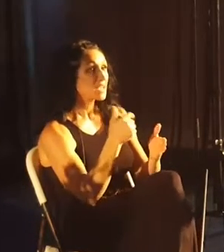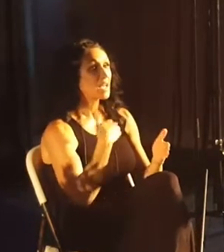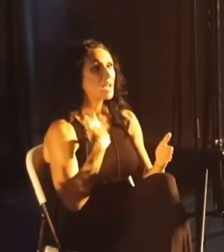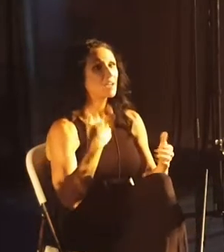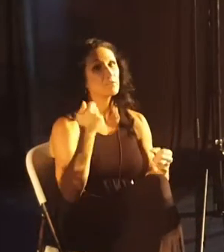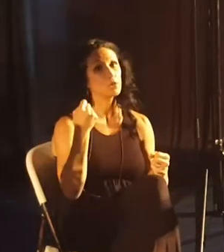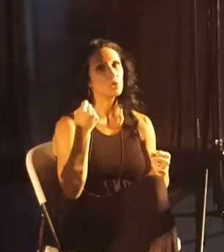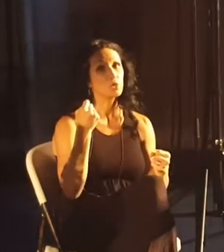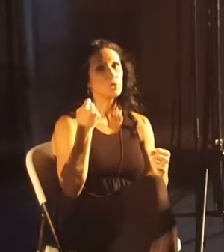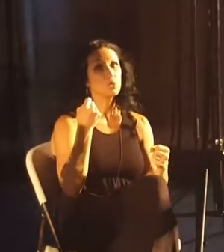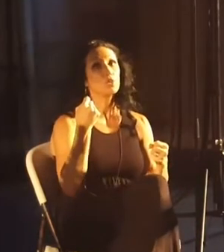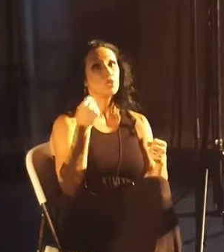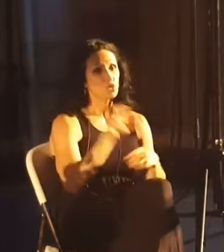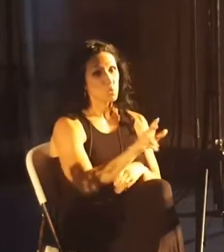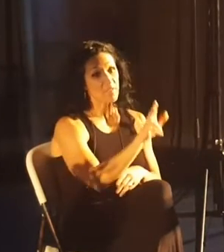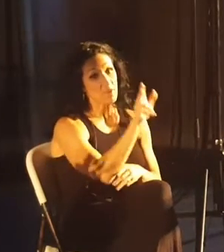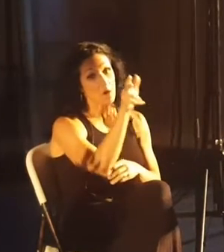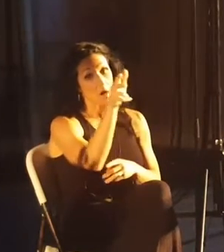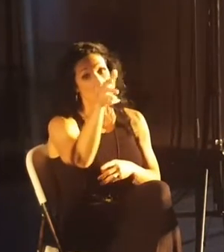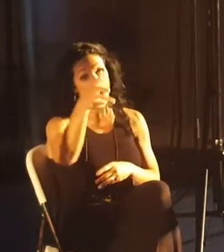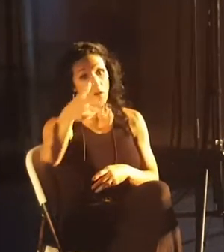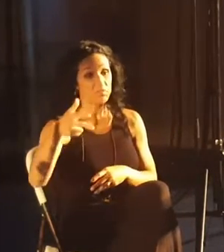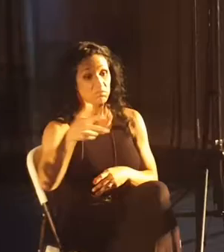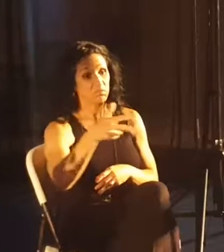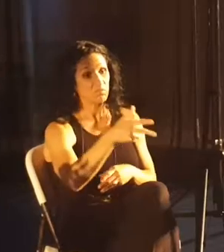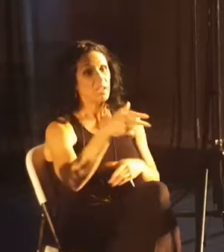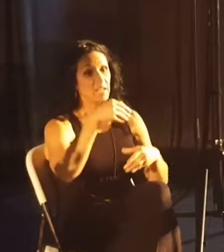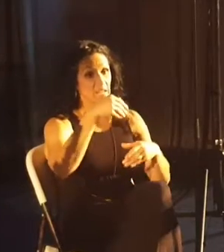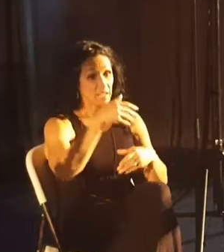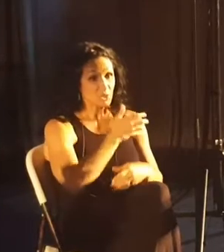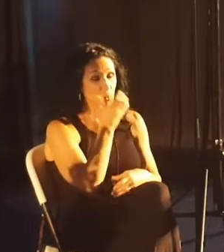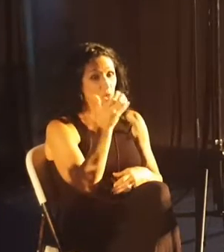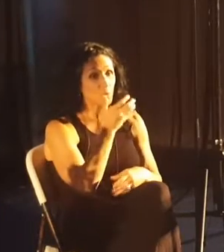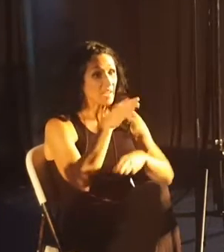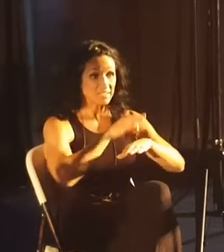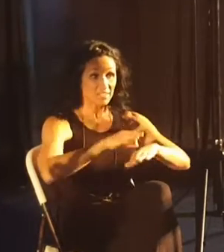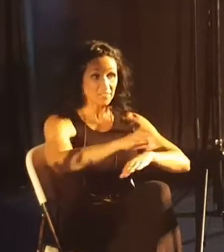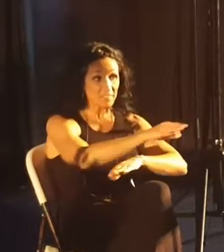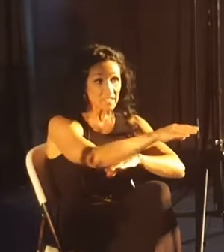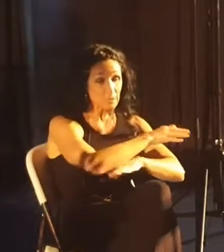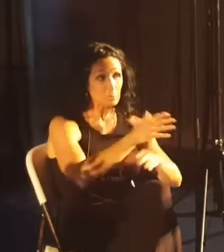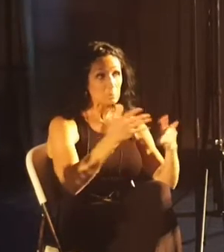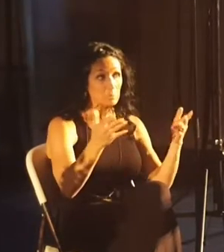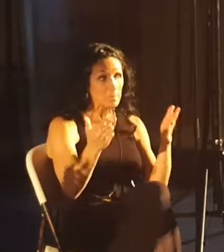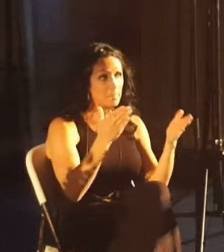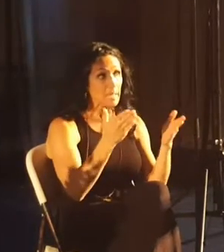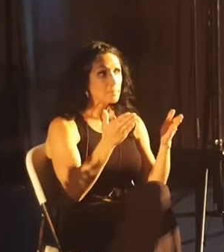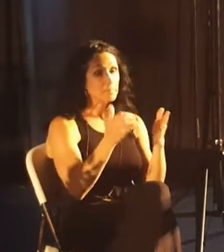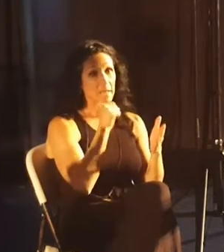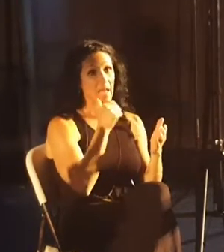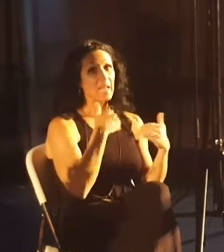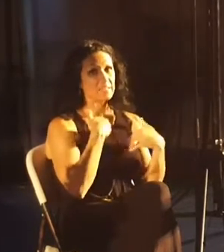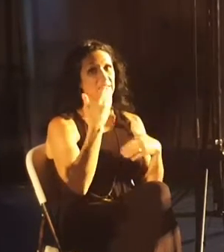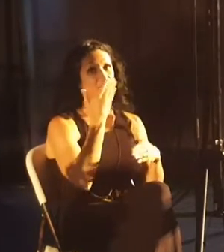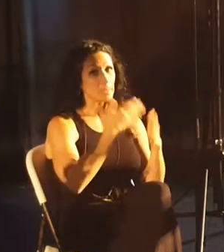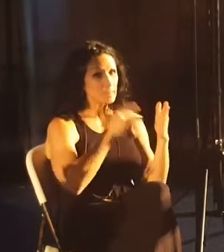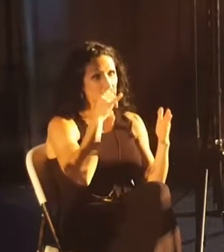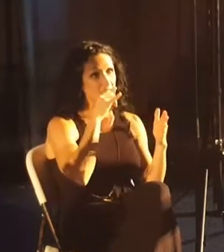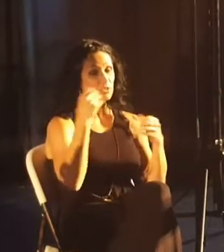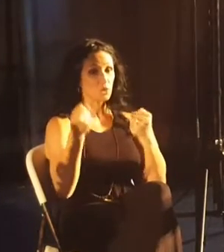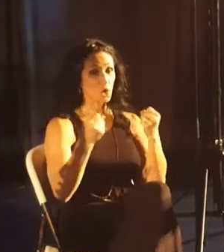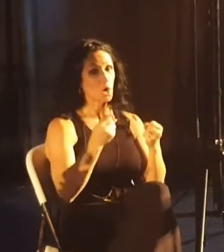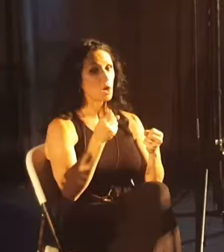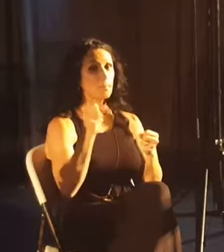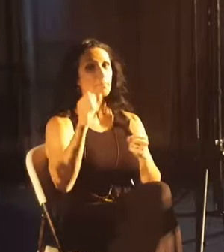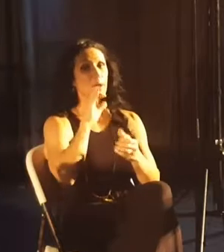off of a parking lot into a grassy field. I may or may not have had some of my children in the car, and Amanda